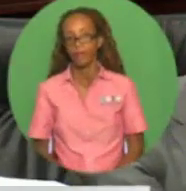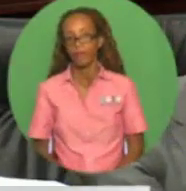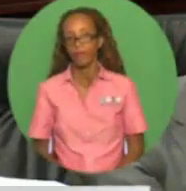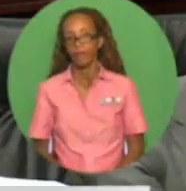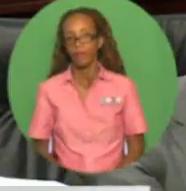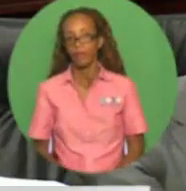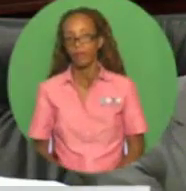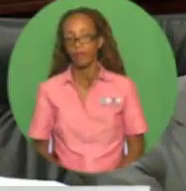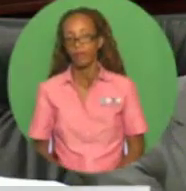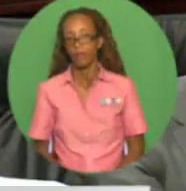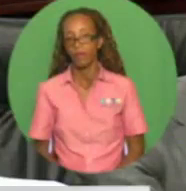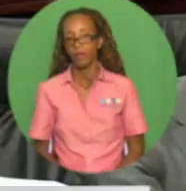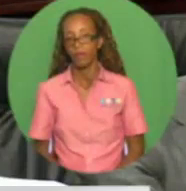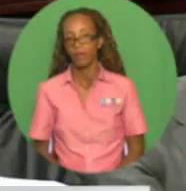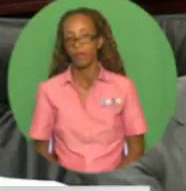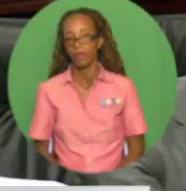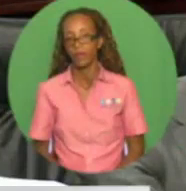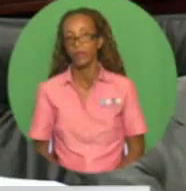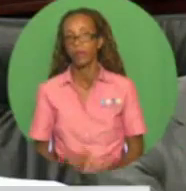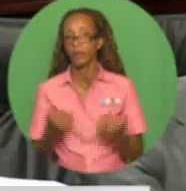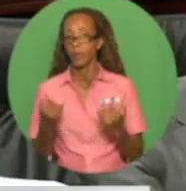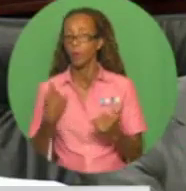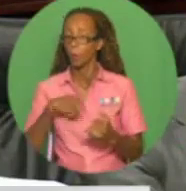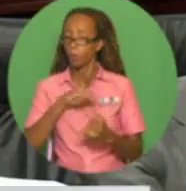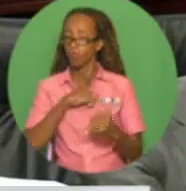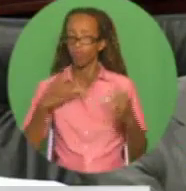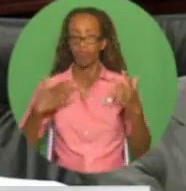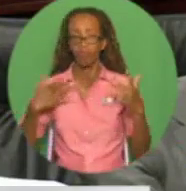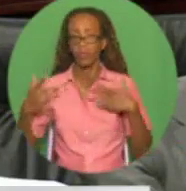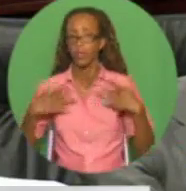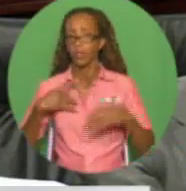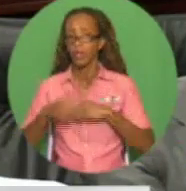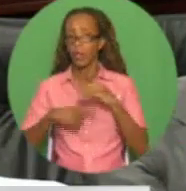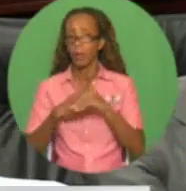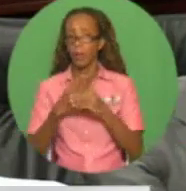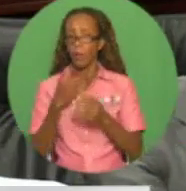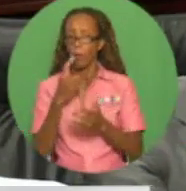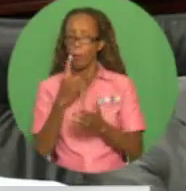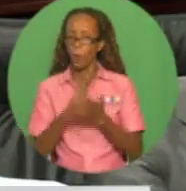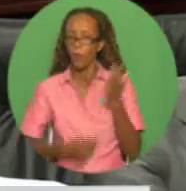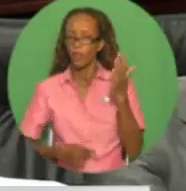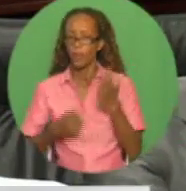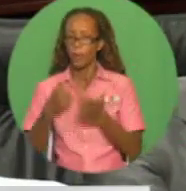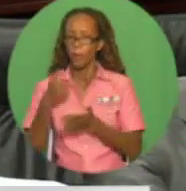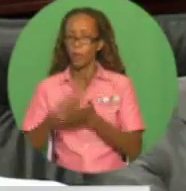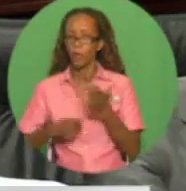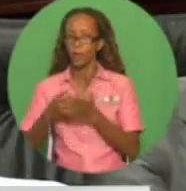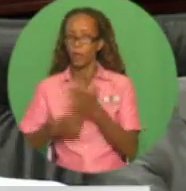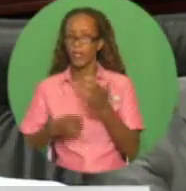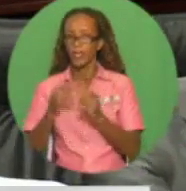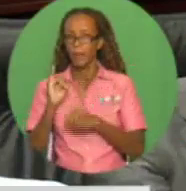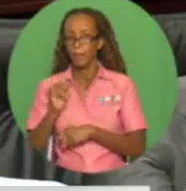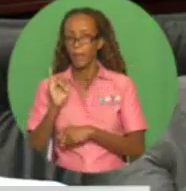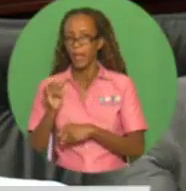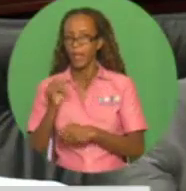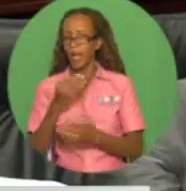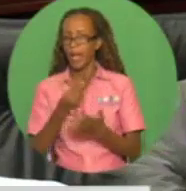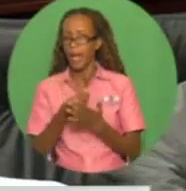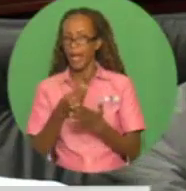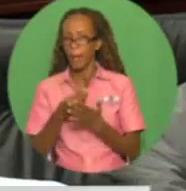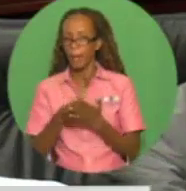extremely concerned with transfer pricing malpractices and revenue leakage,